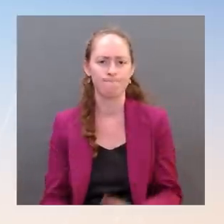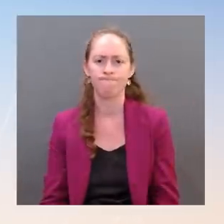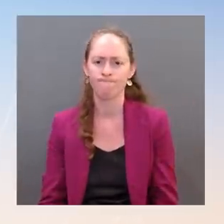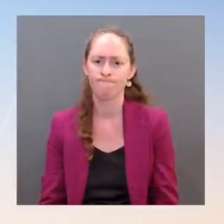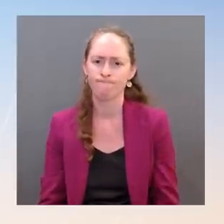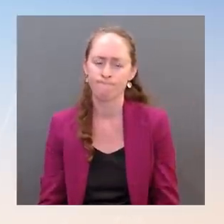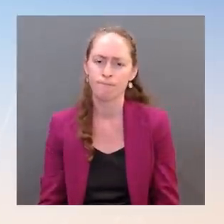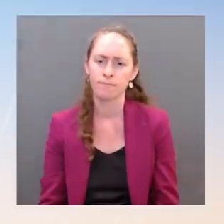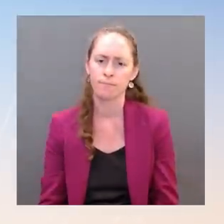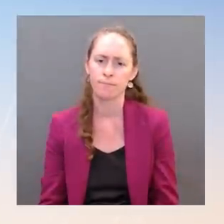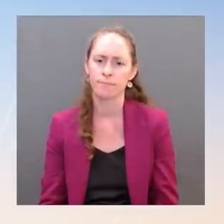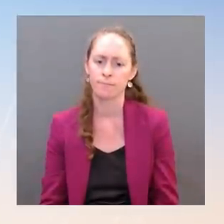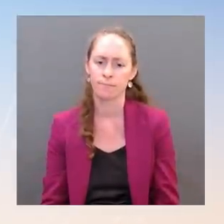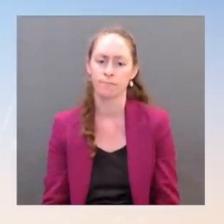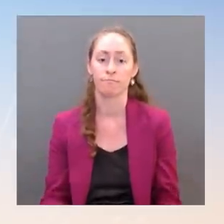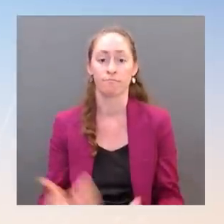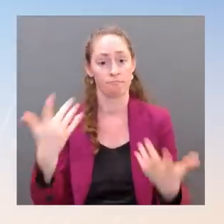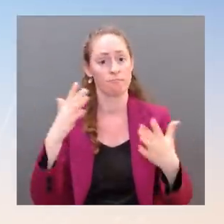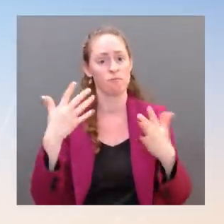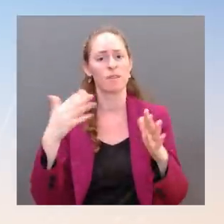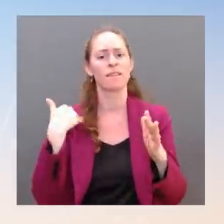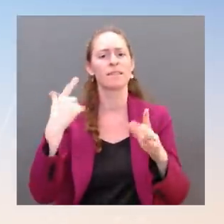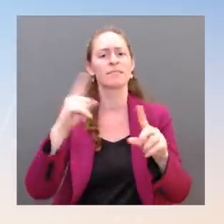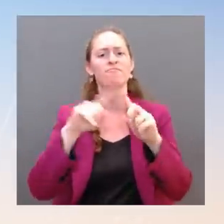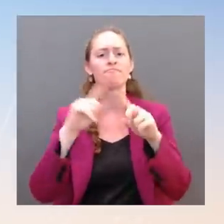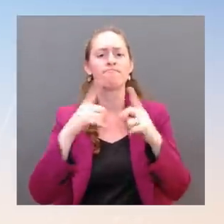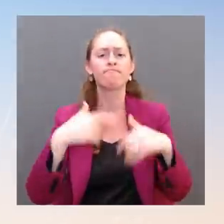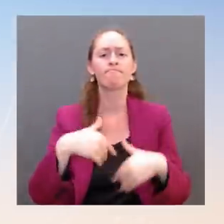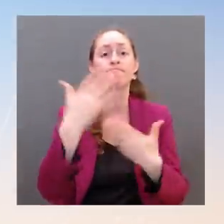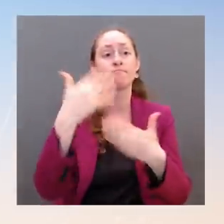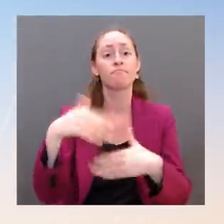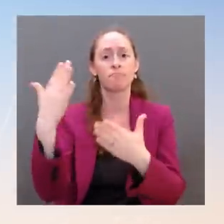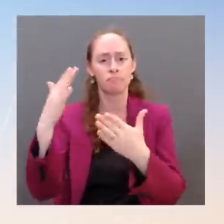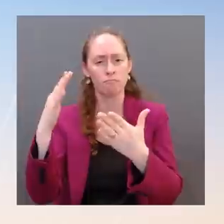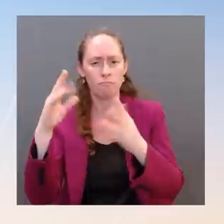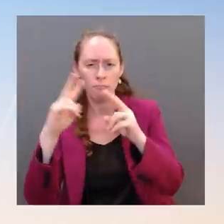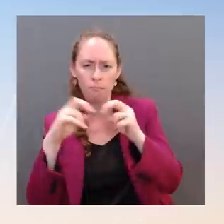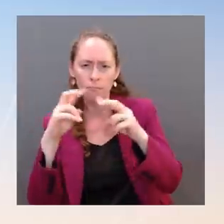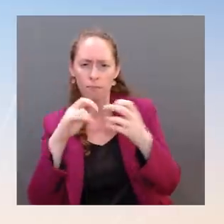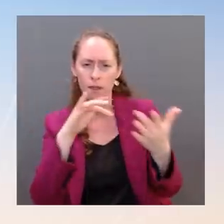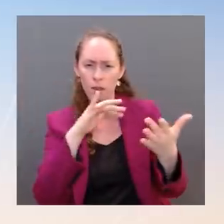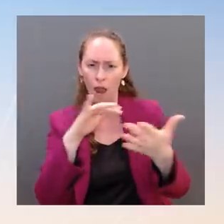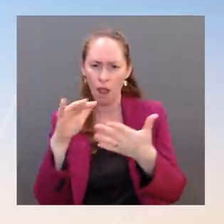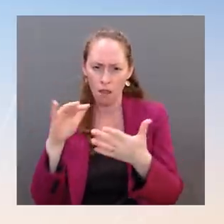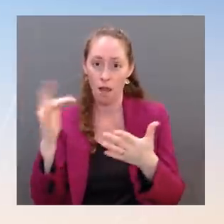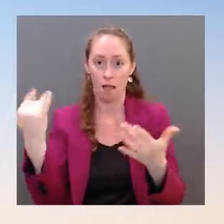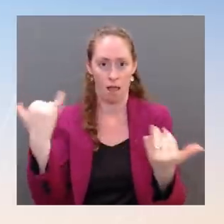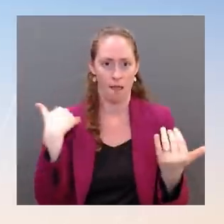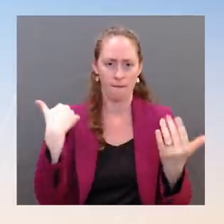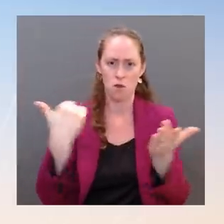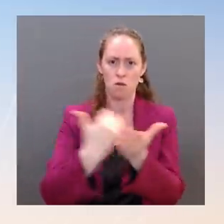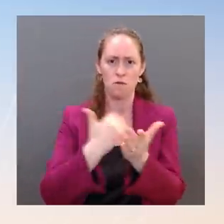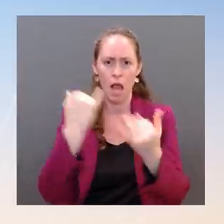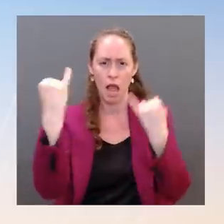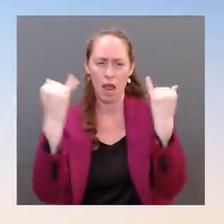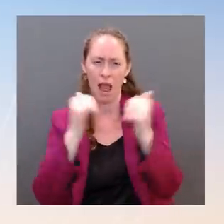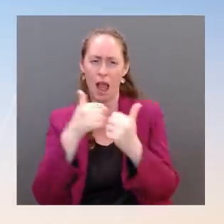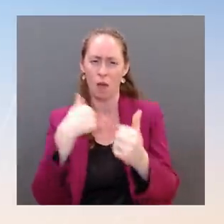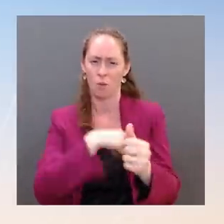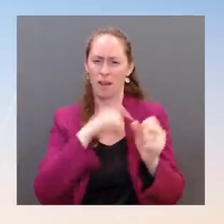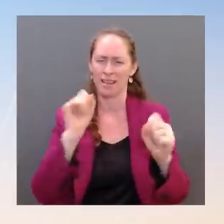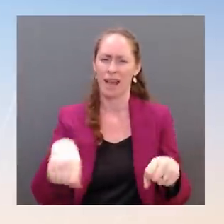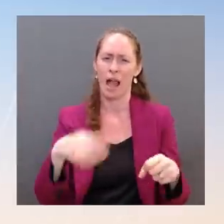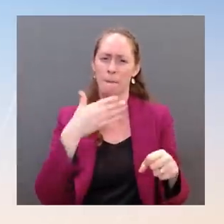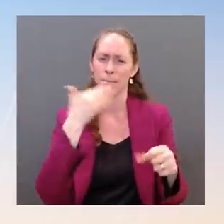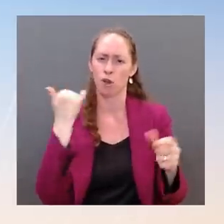proposals and there are a range of ideas that have been proposed in Congress that could improve our ability to detect and